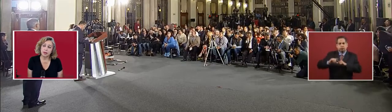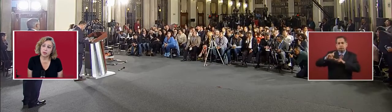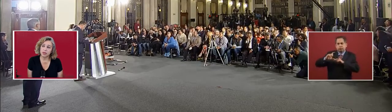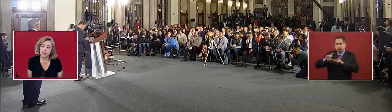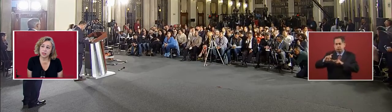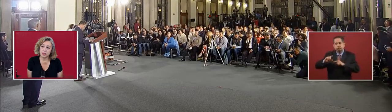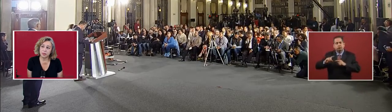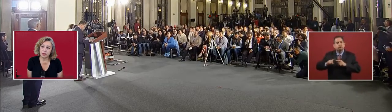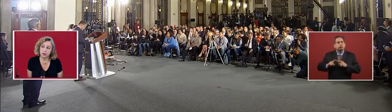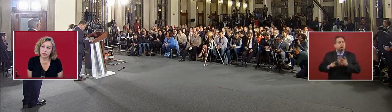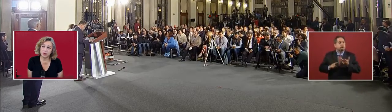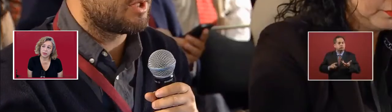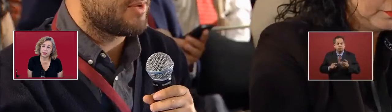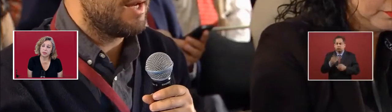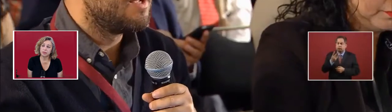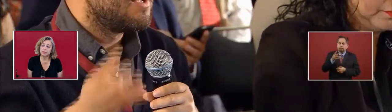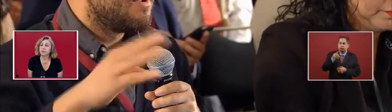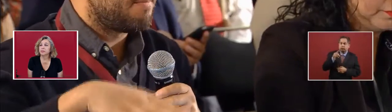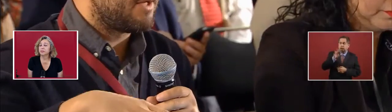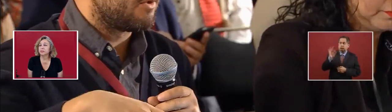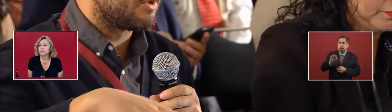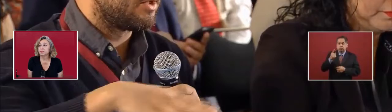The question is about growth.